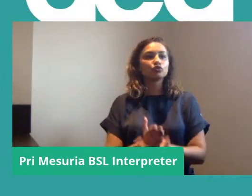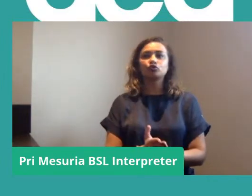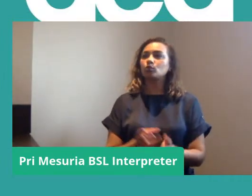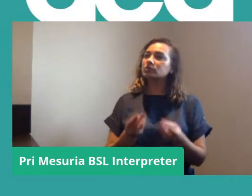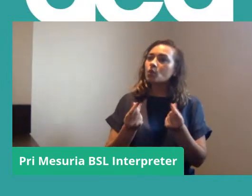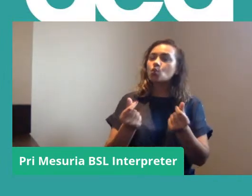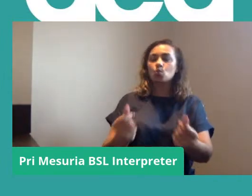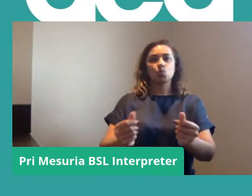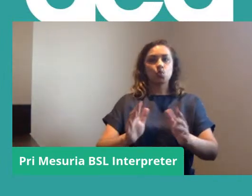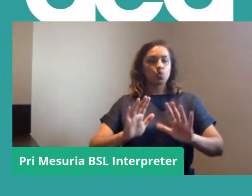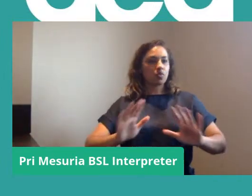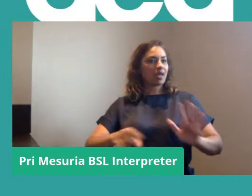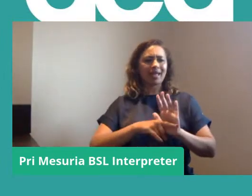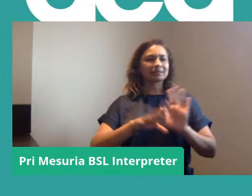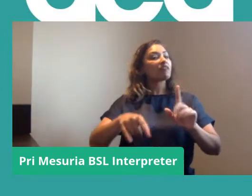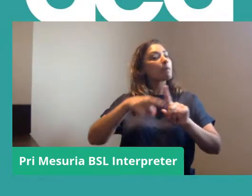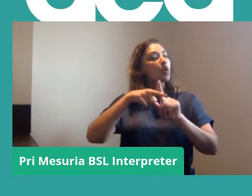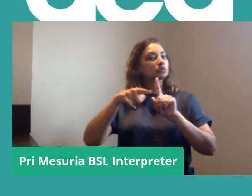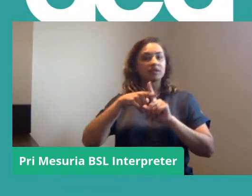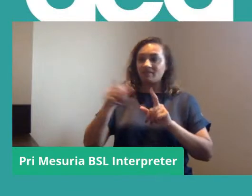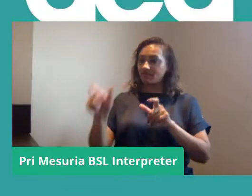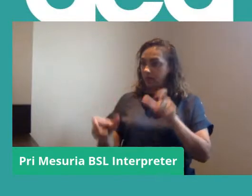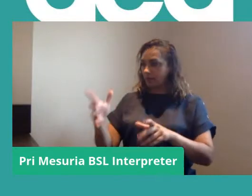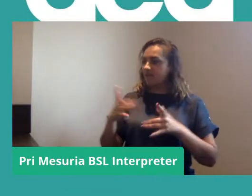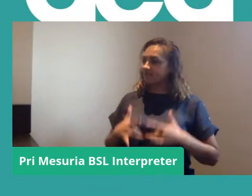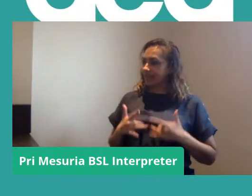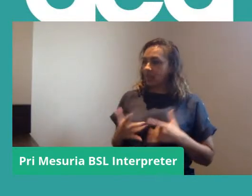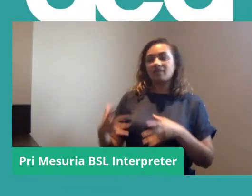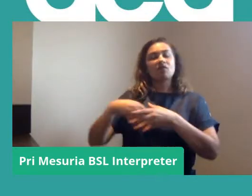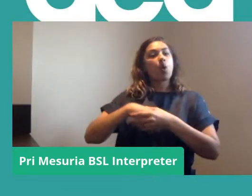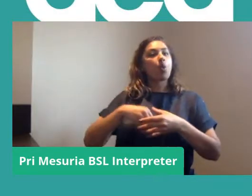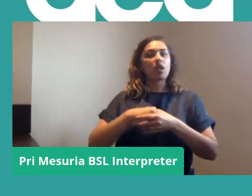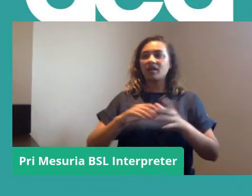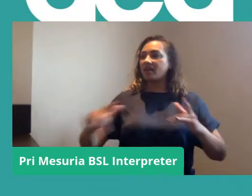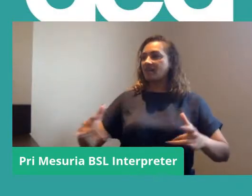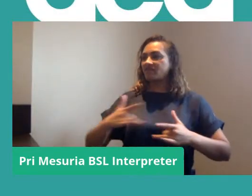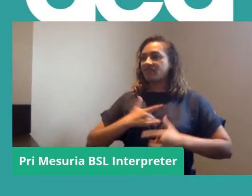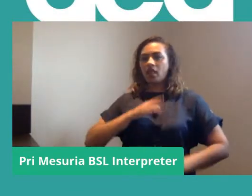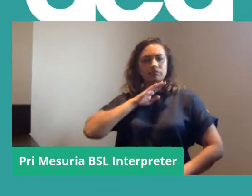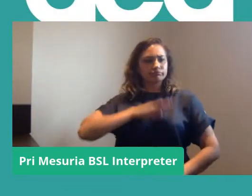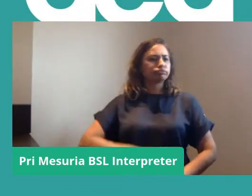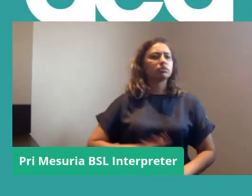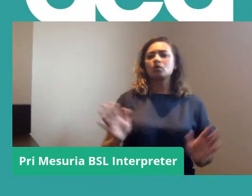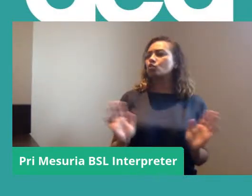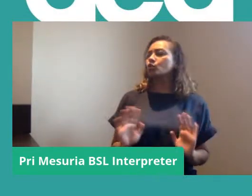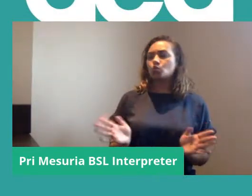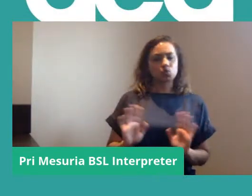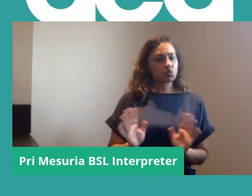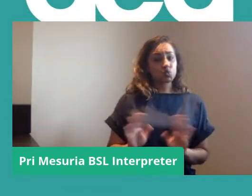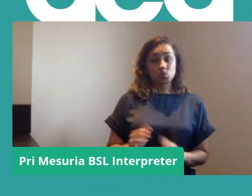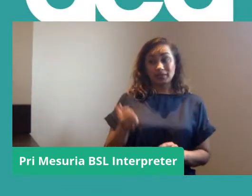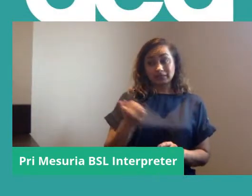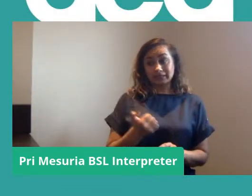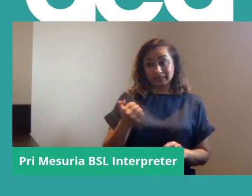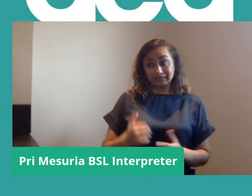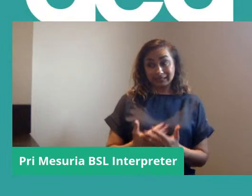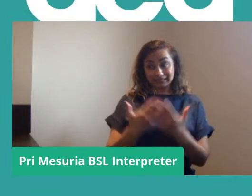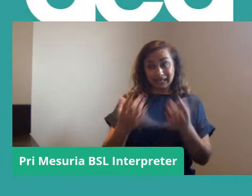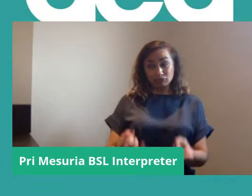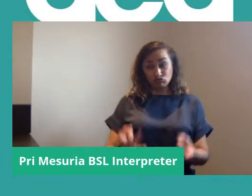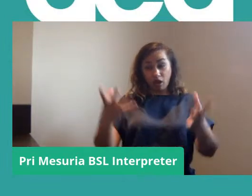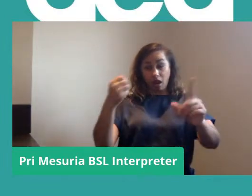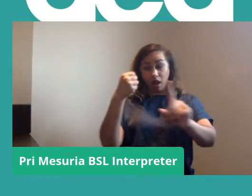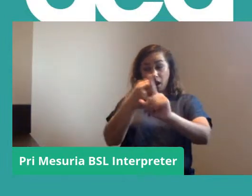every member felt involved and didn't feel downheartened, even though it took us 16 days of strike